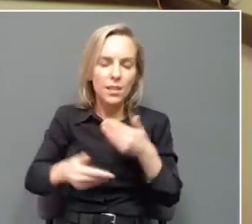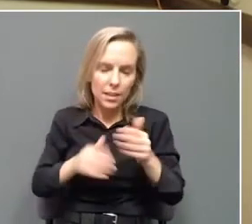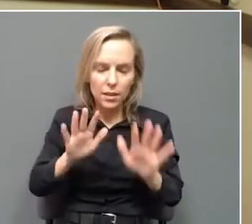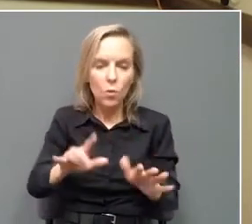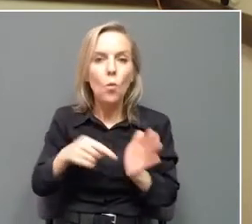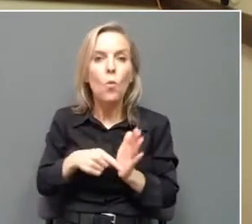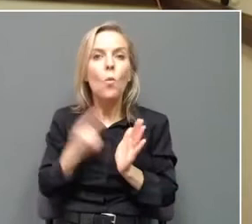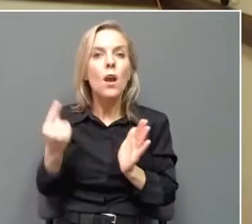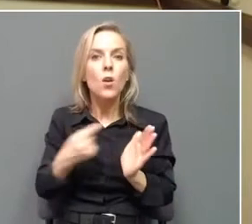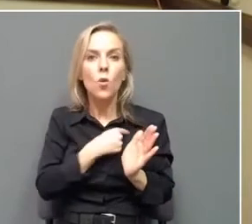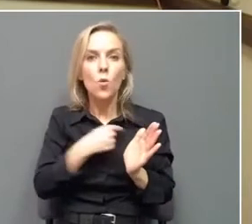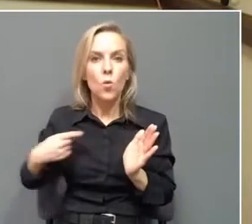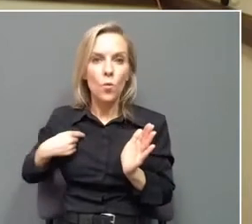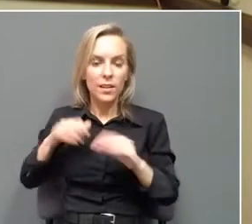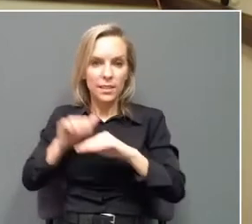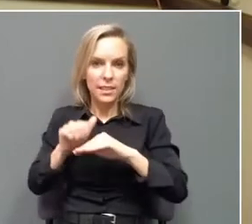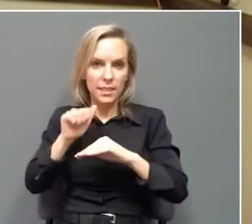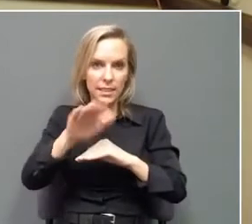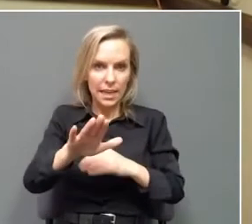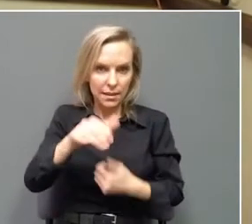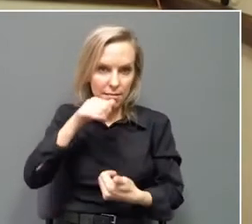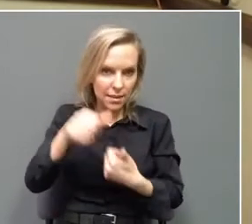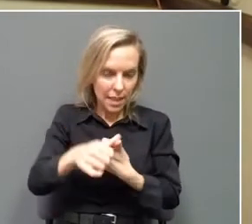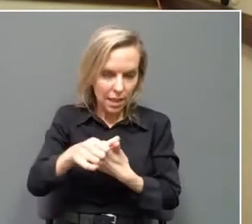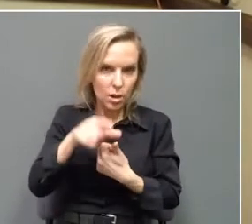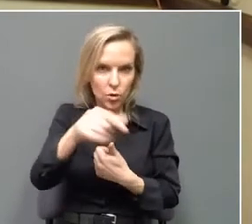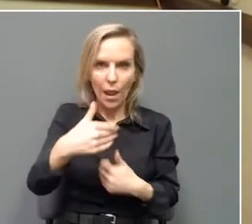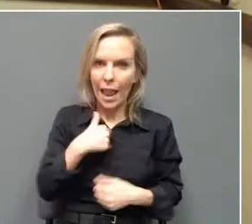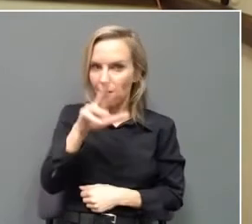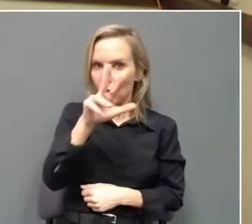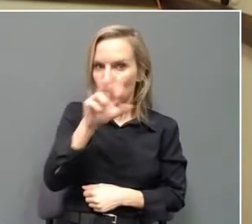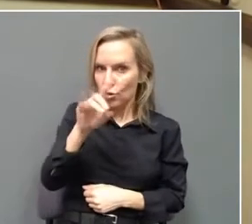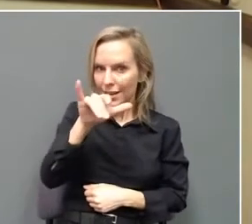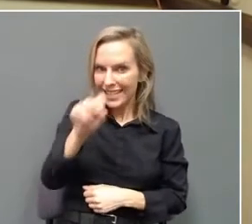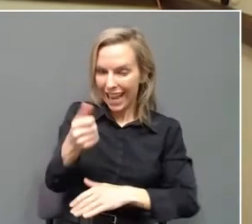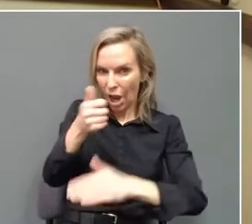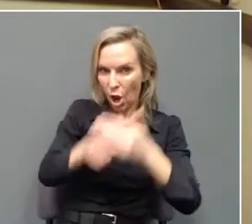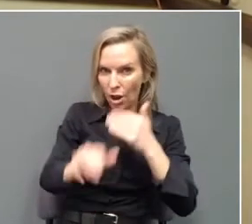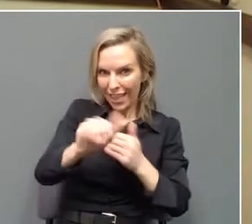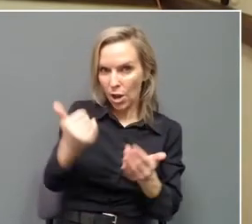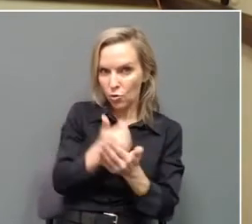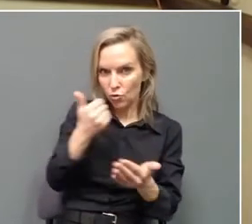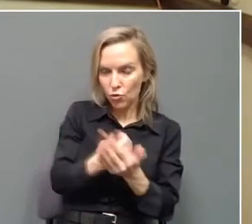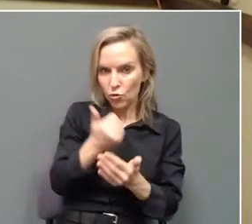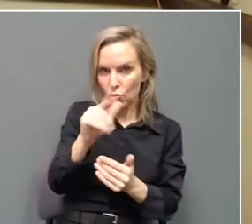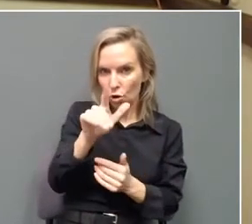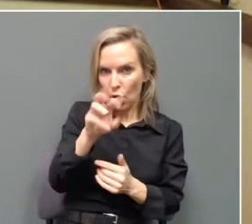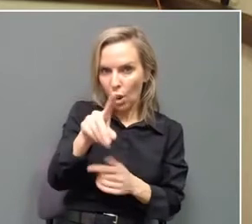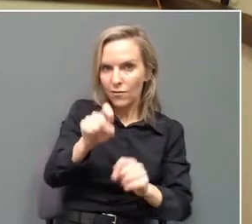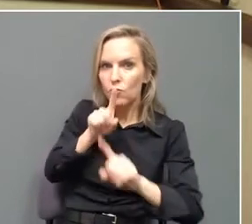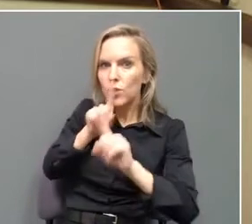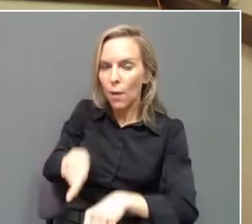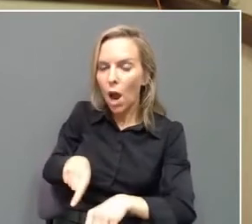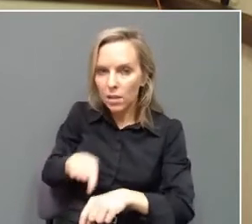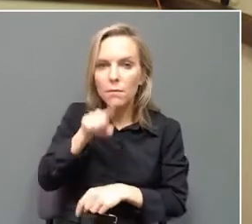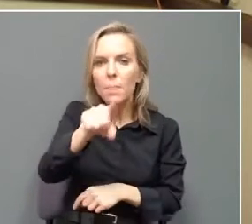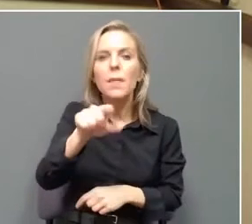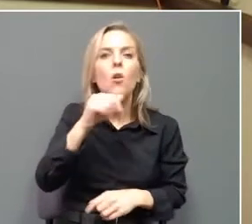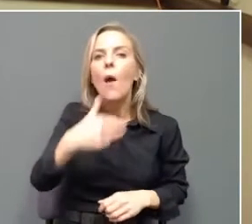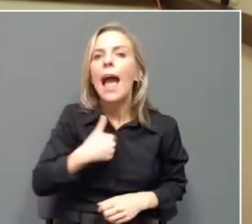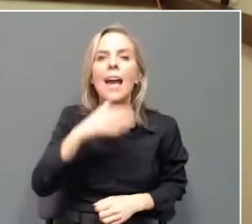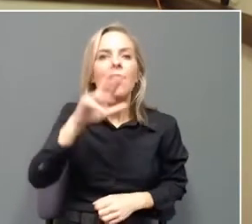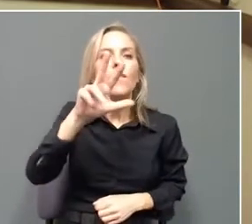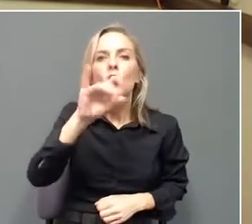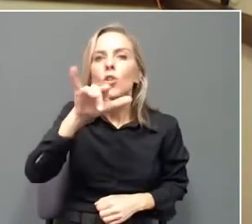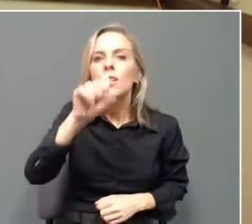we send out a notice, you will have 30 days under that new law in order to respond. It's not that you have 30 days from